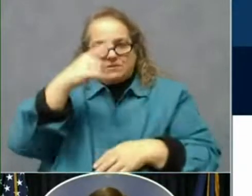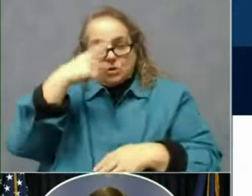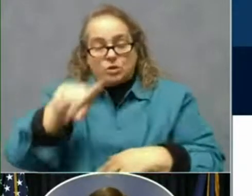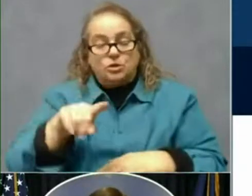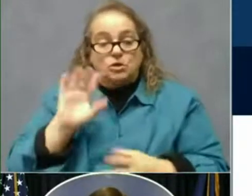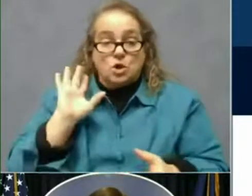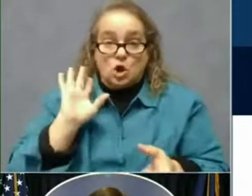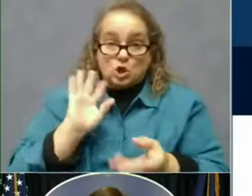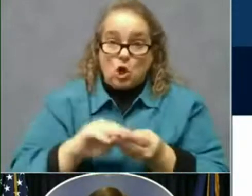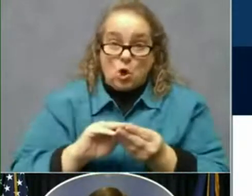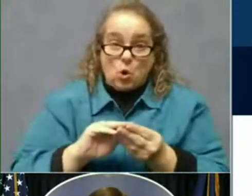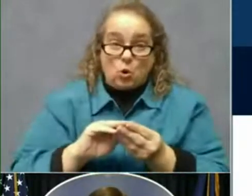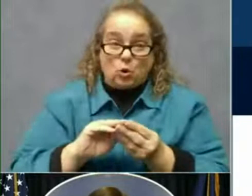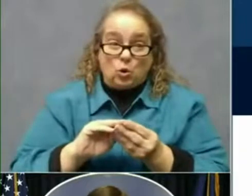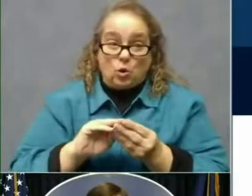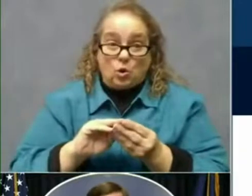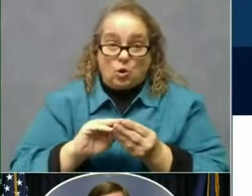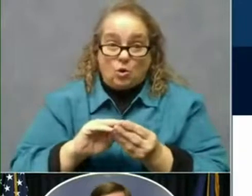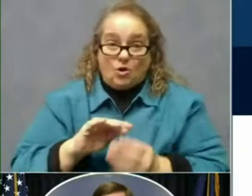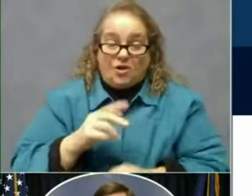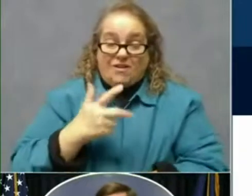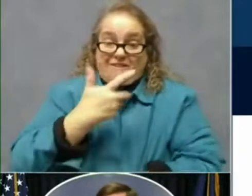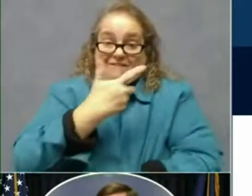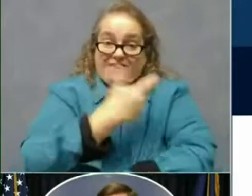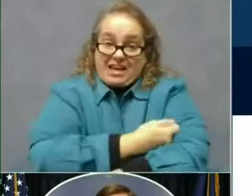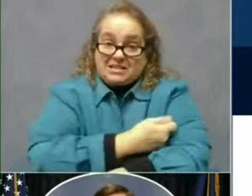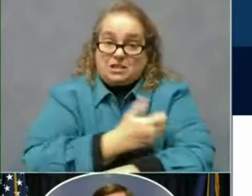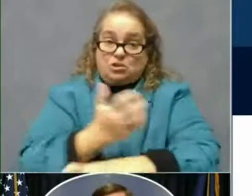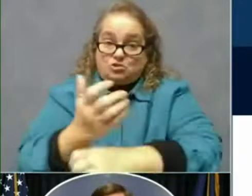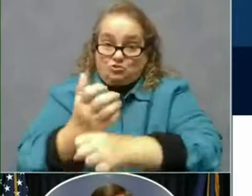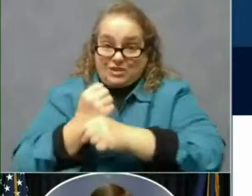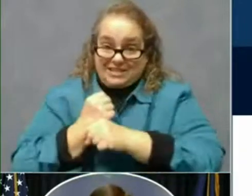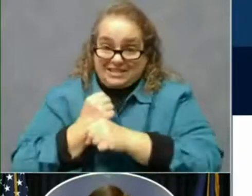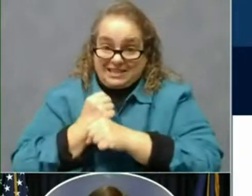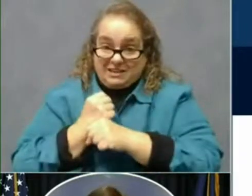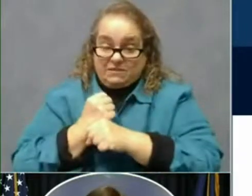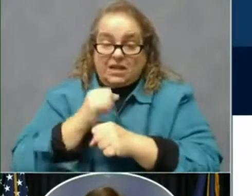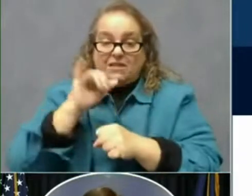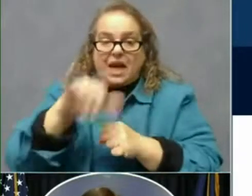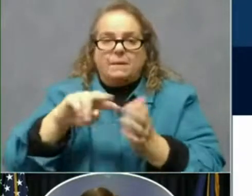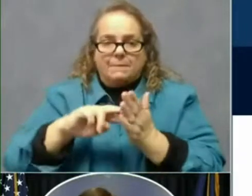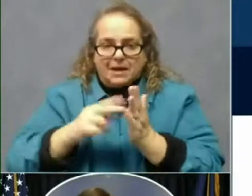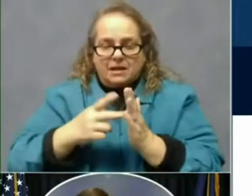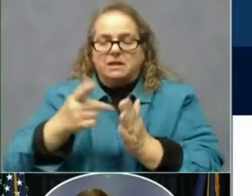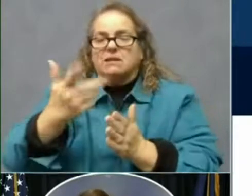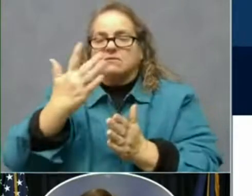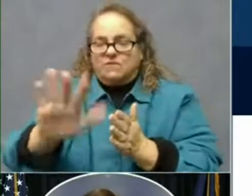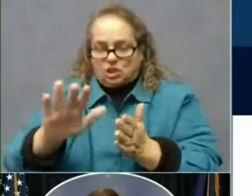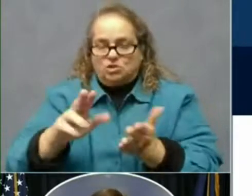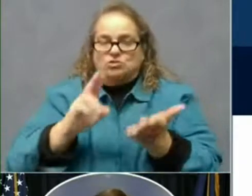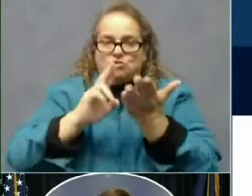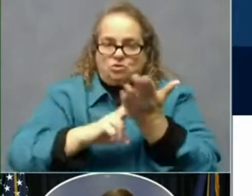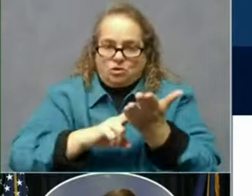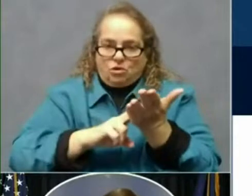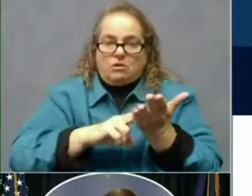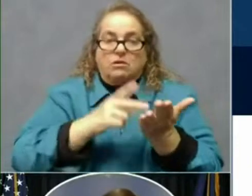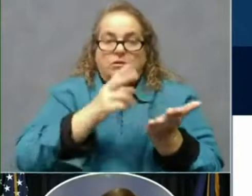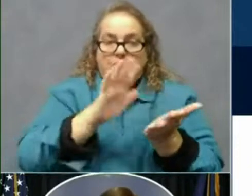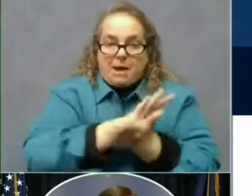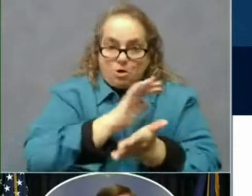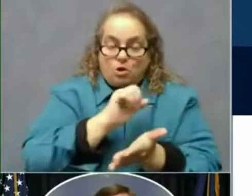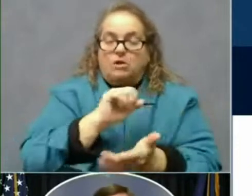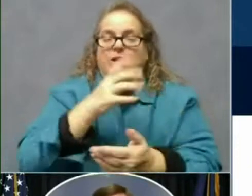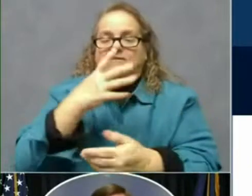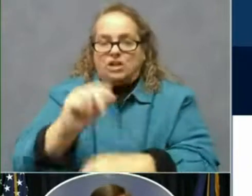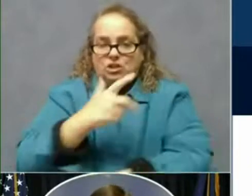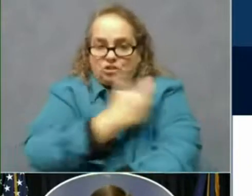vaccine doses received. This is, they've come in and they've been logged in by the provider. On our